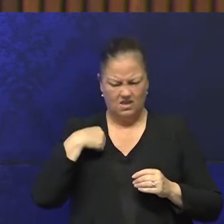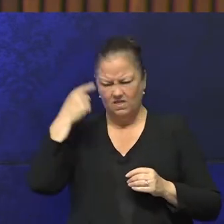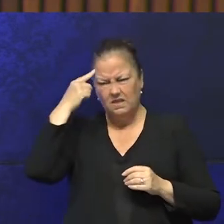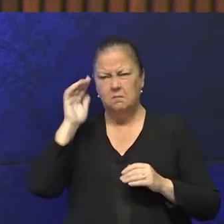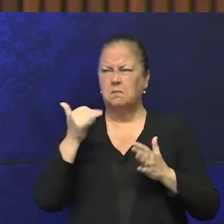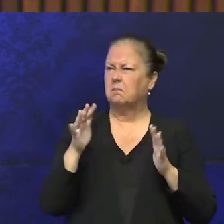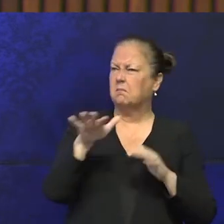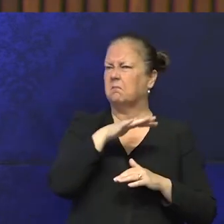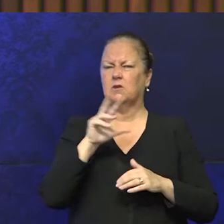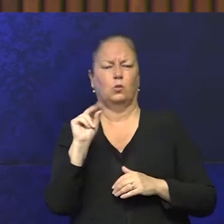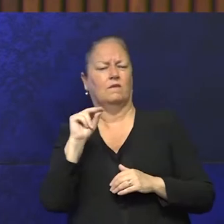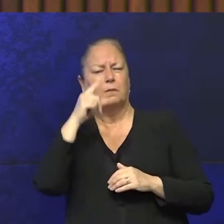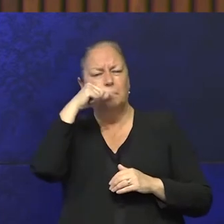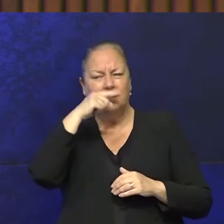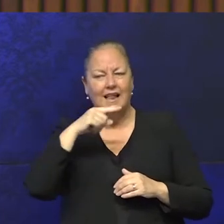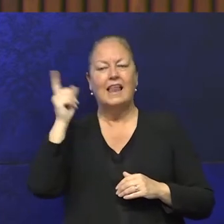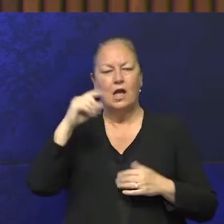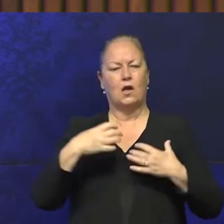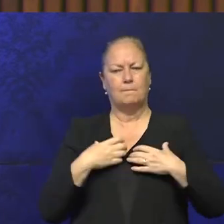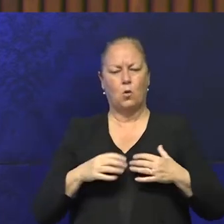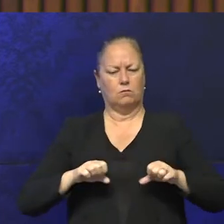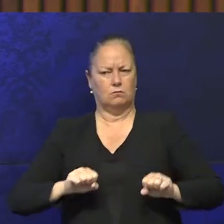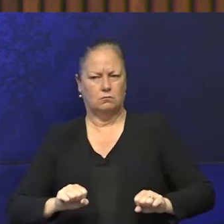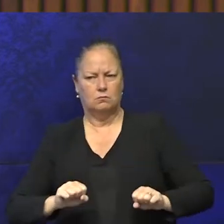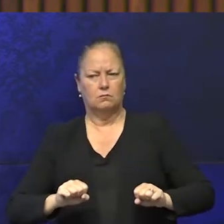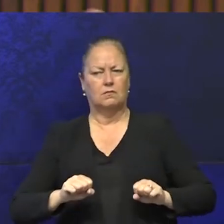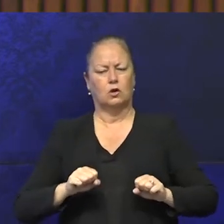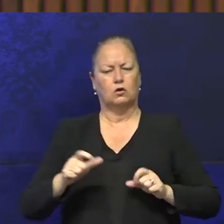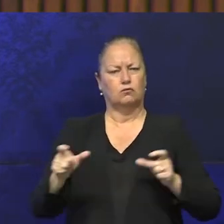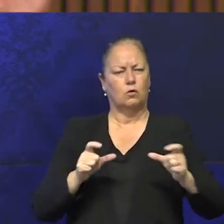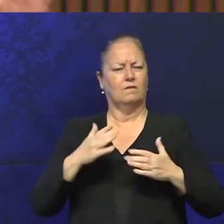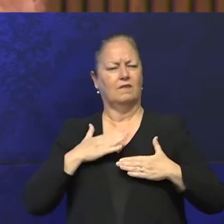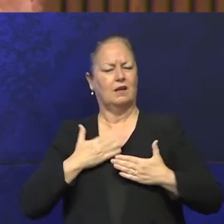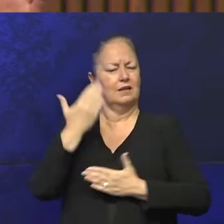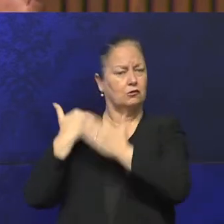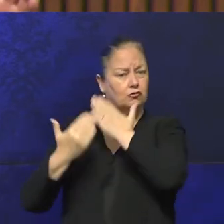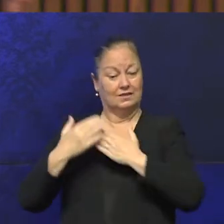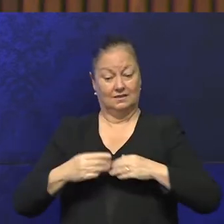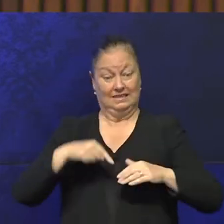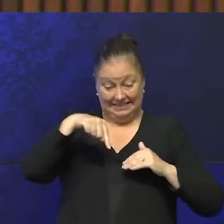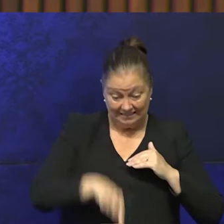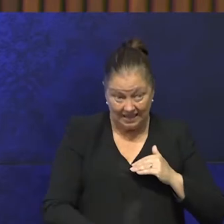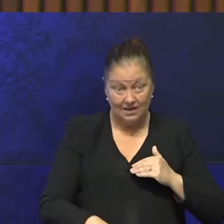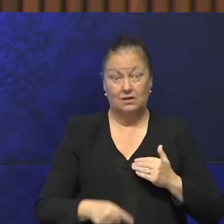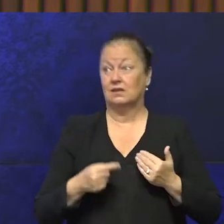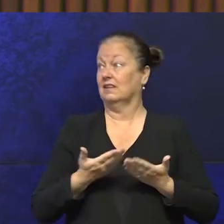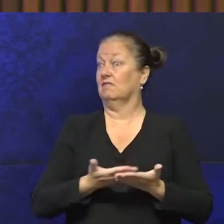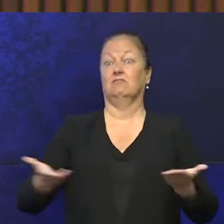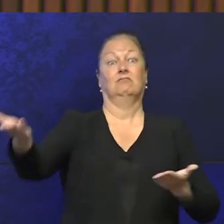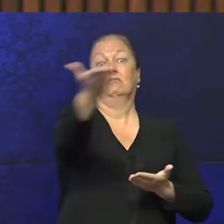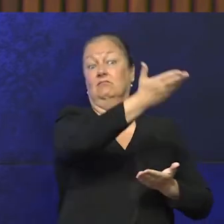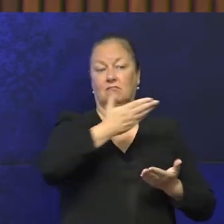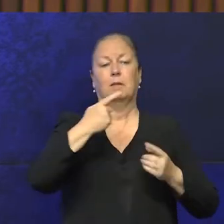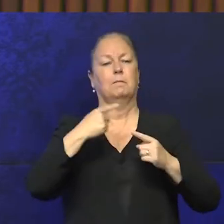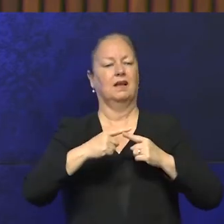about a dozen, so we've got more control over our heritage in the ground, on the ground and above the ground, especially our people walking around.